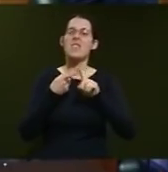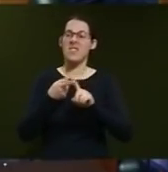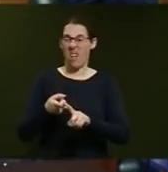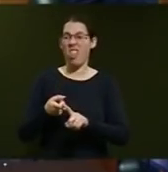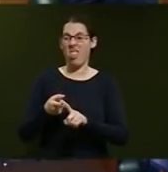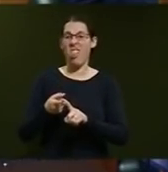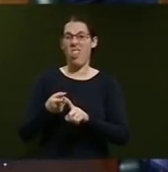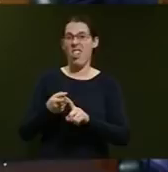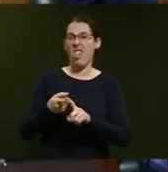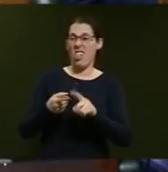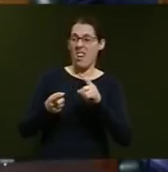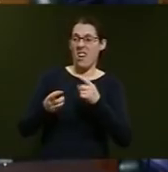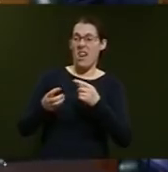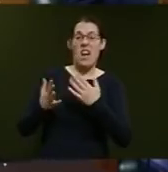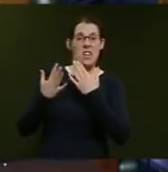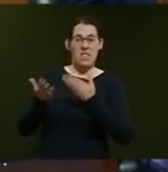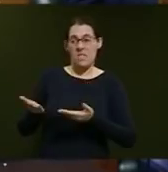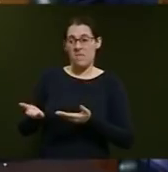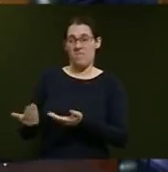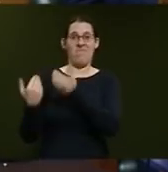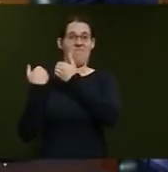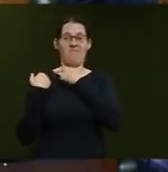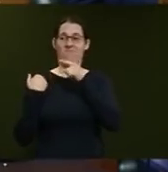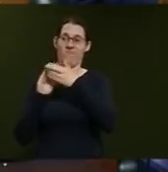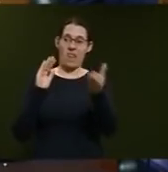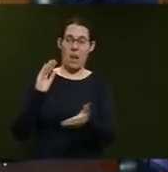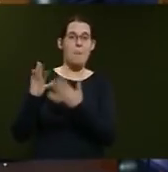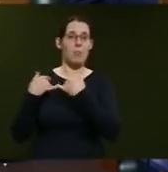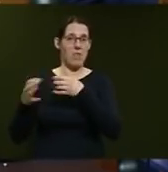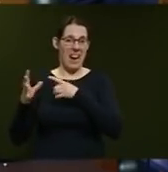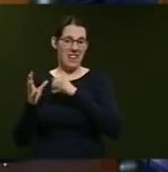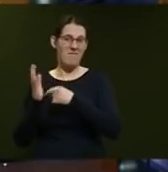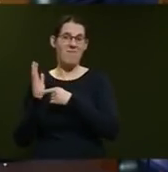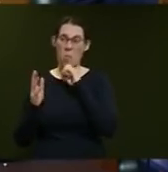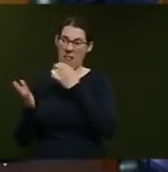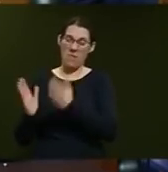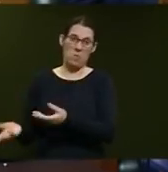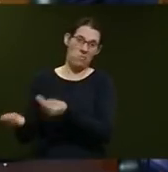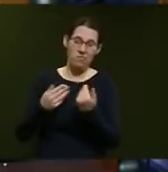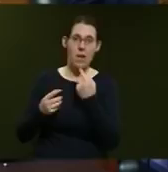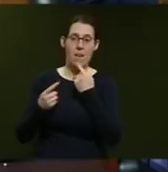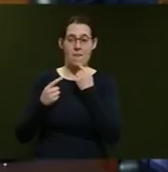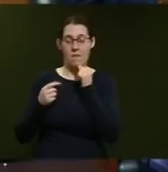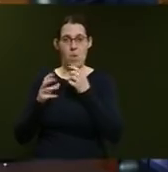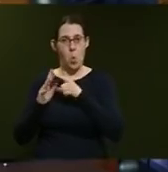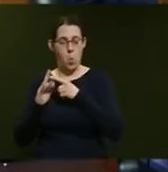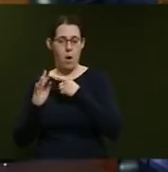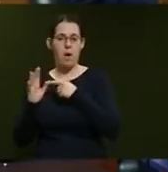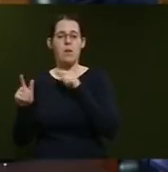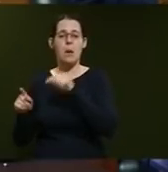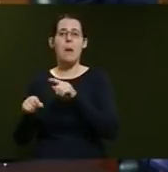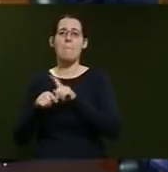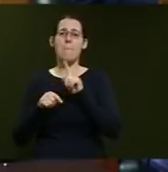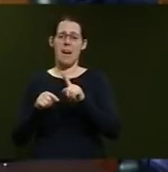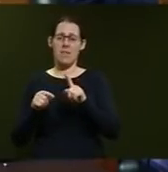proactively when this issue came out, released a number of different pieces of information relating to this particular incident in order to be transparent